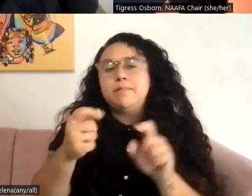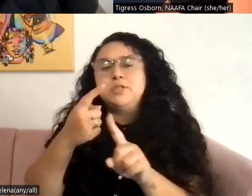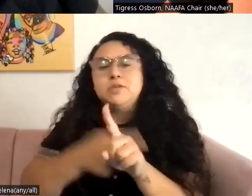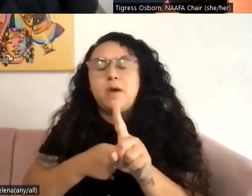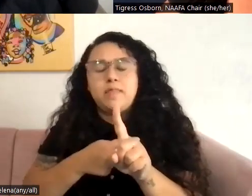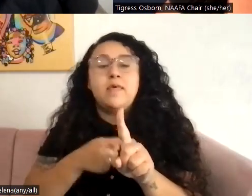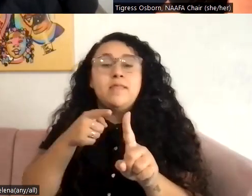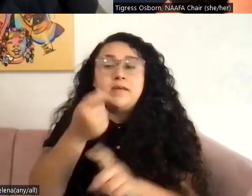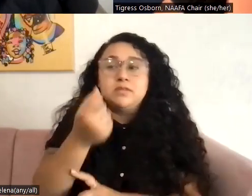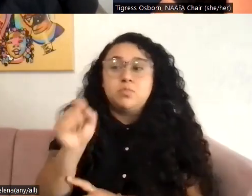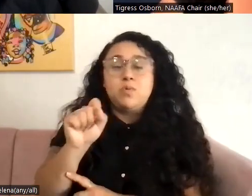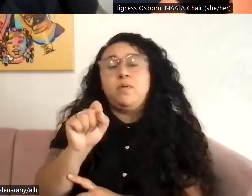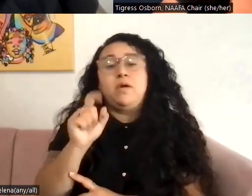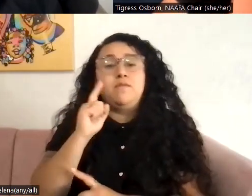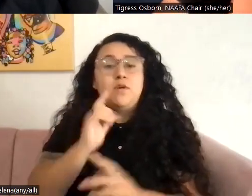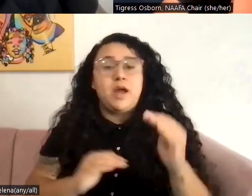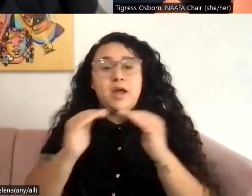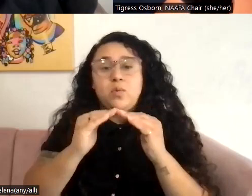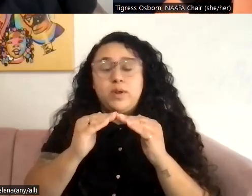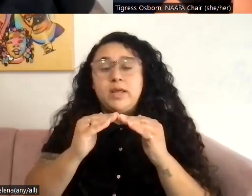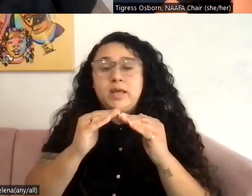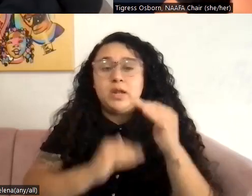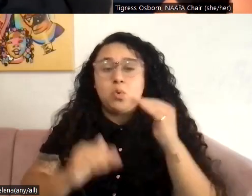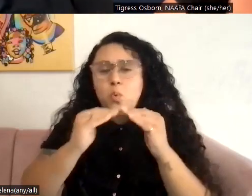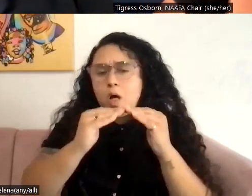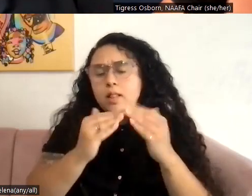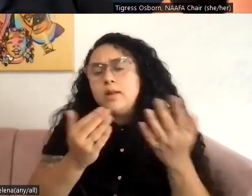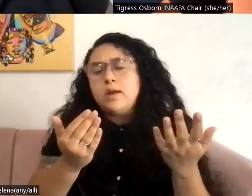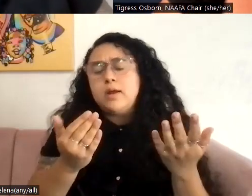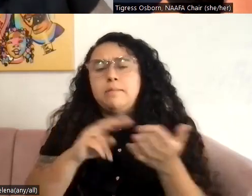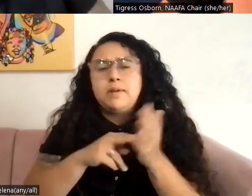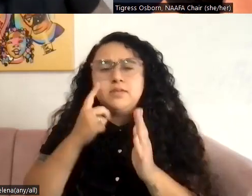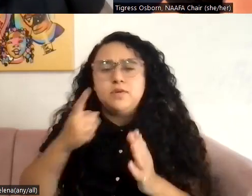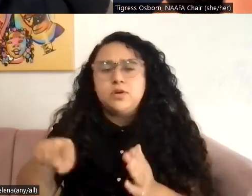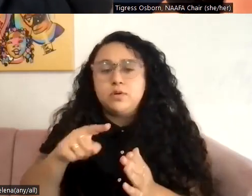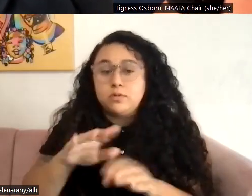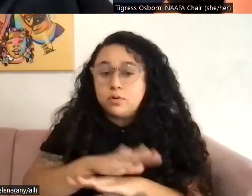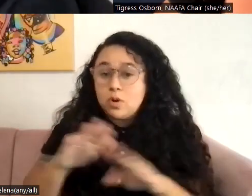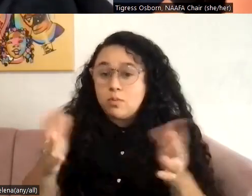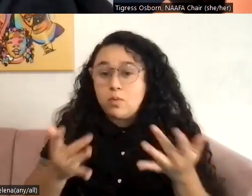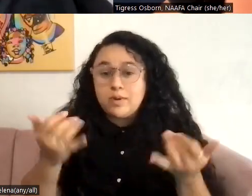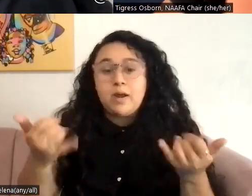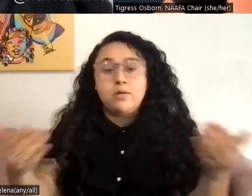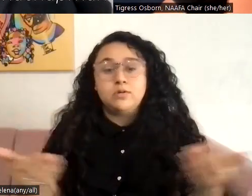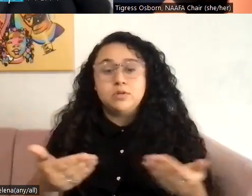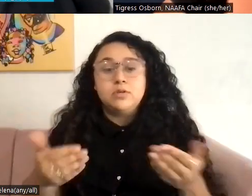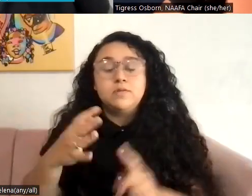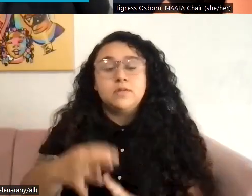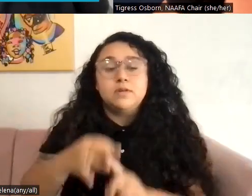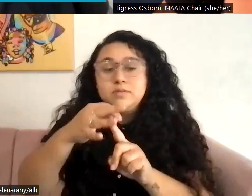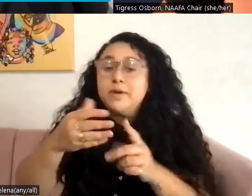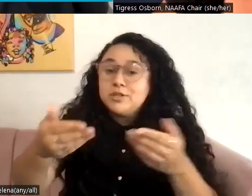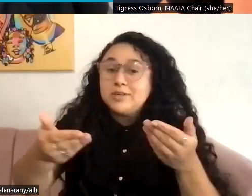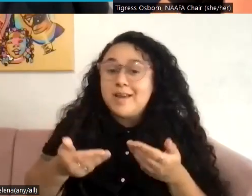means to you for fat people. Okay, so now with no further ado, I want to introduce you to our special guest today,